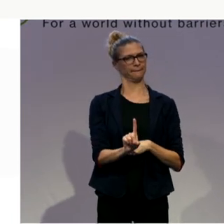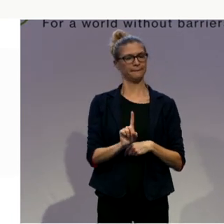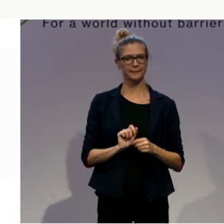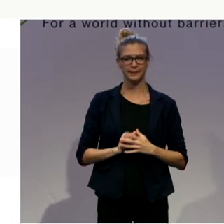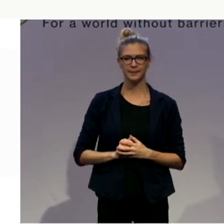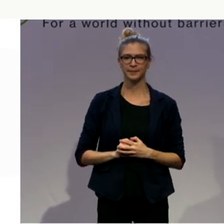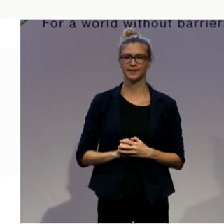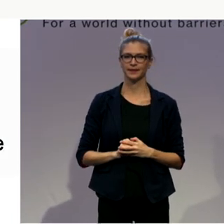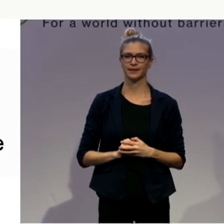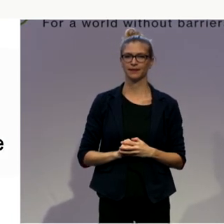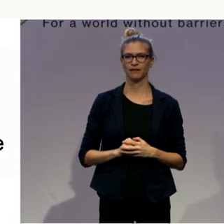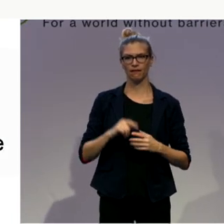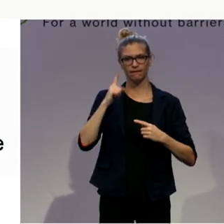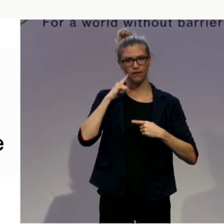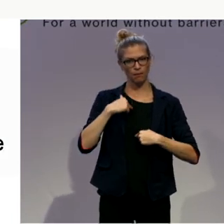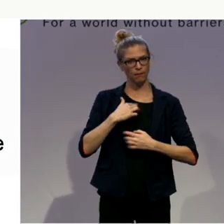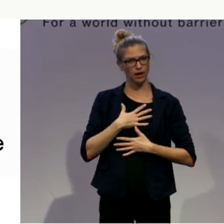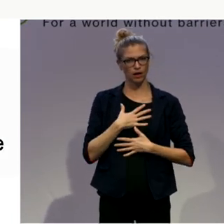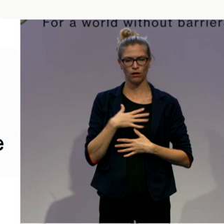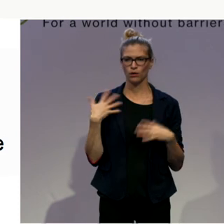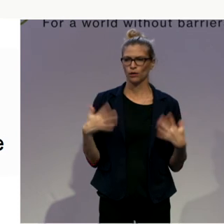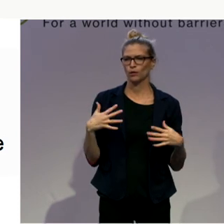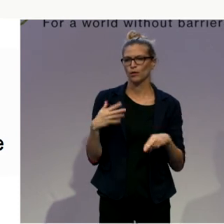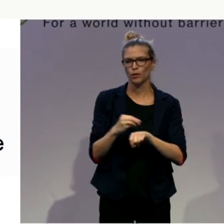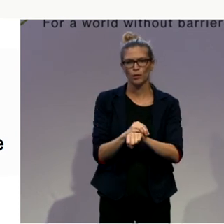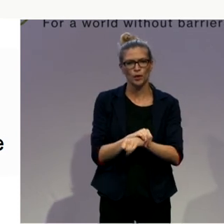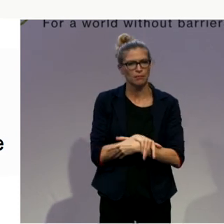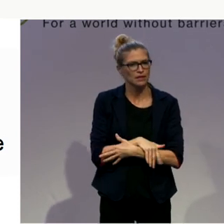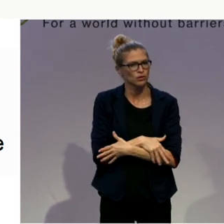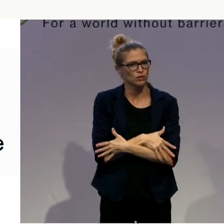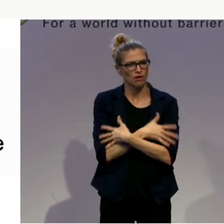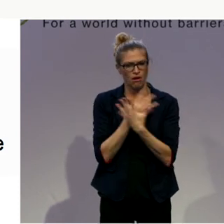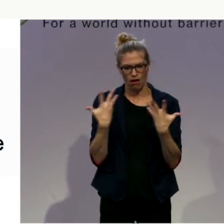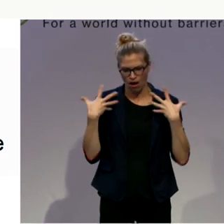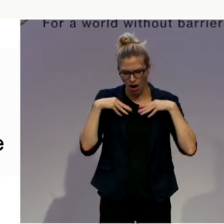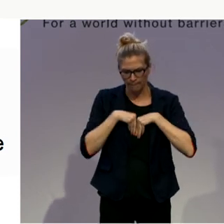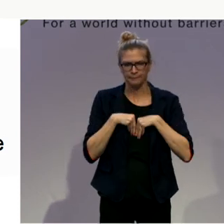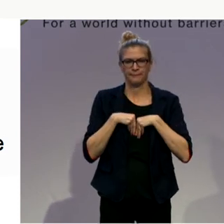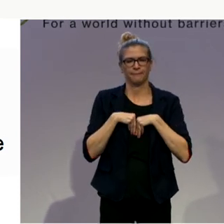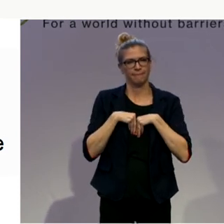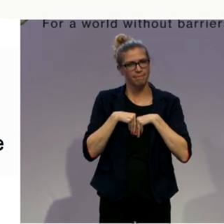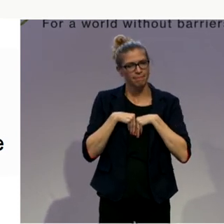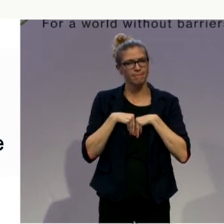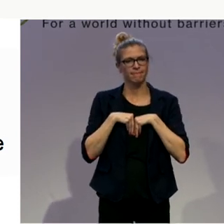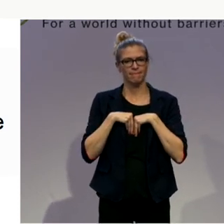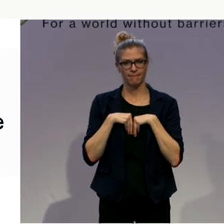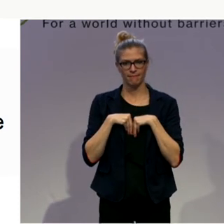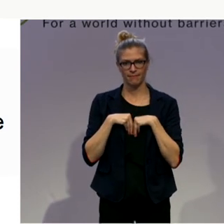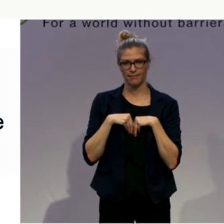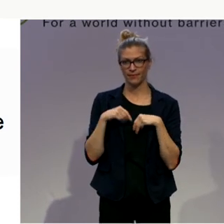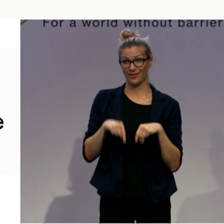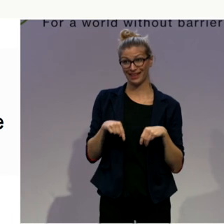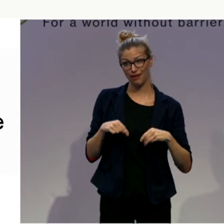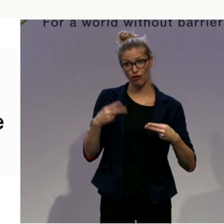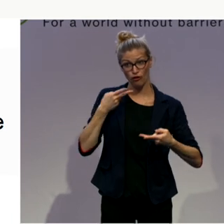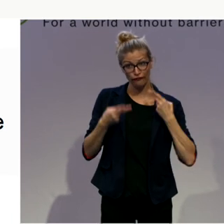for me a very emotional meeting here and what you have done in the conference and especially also